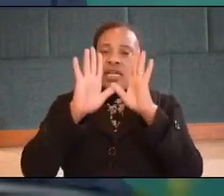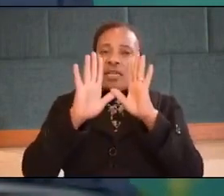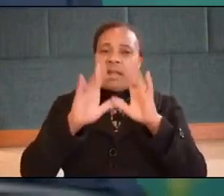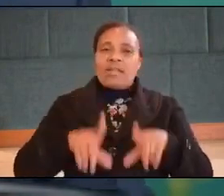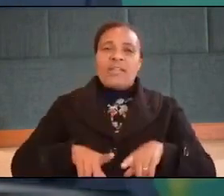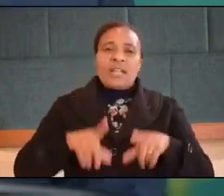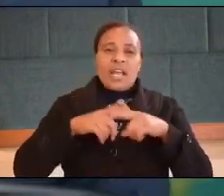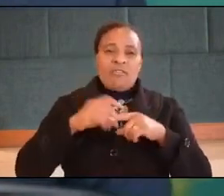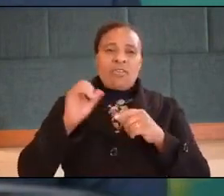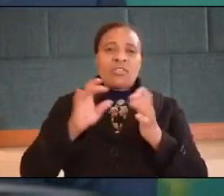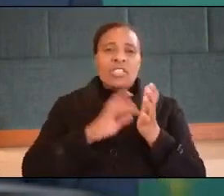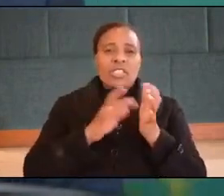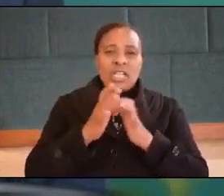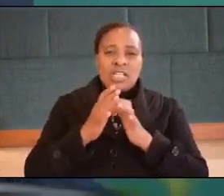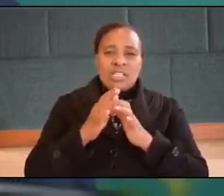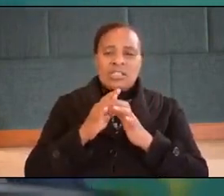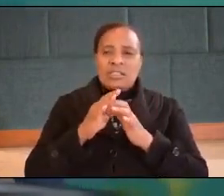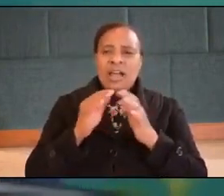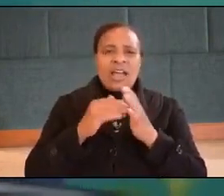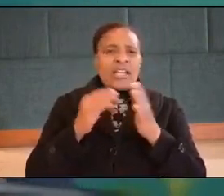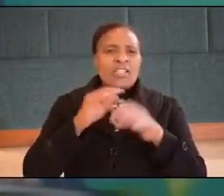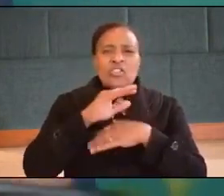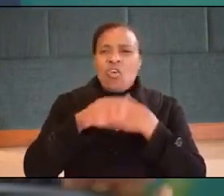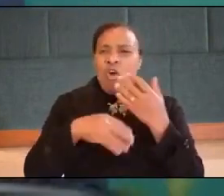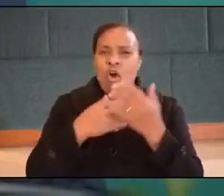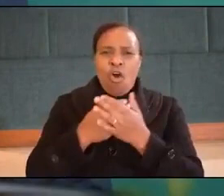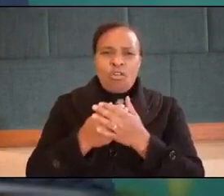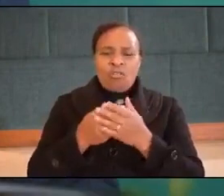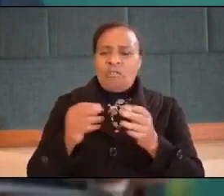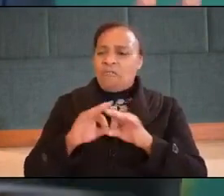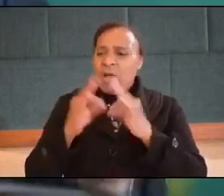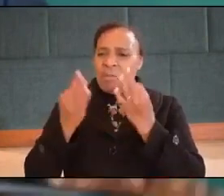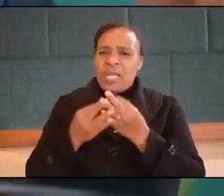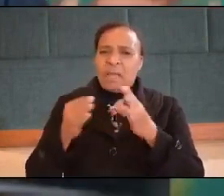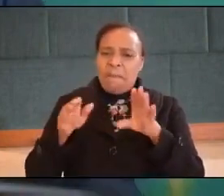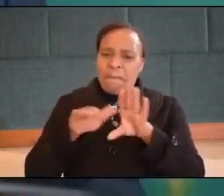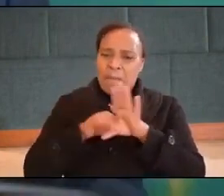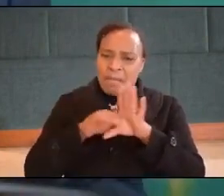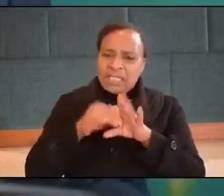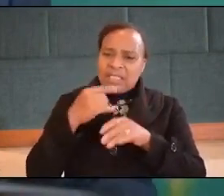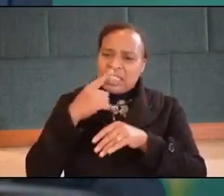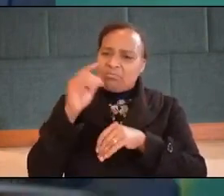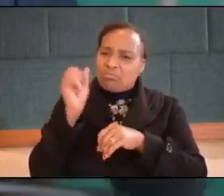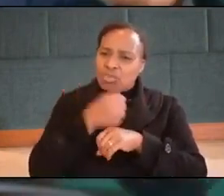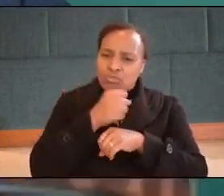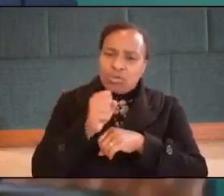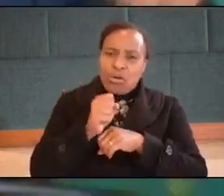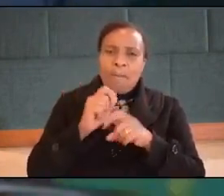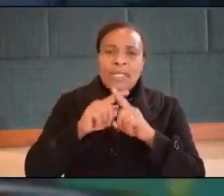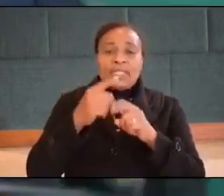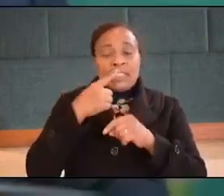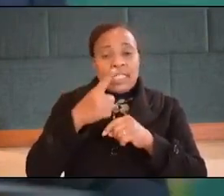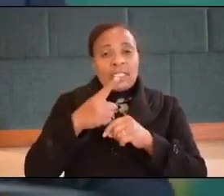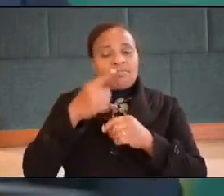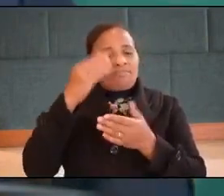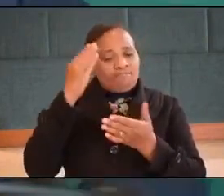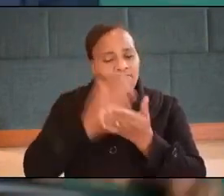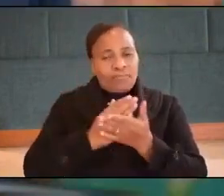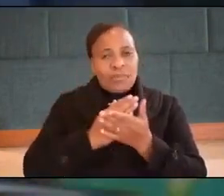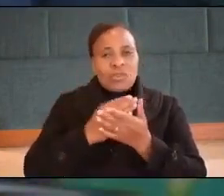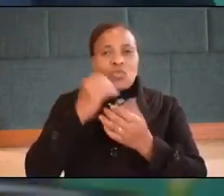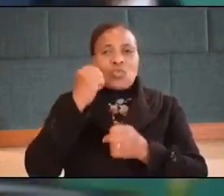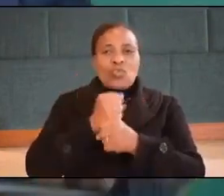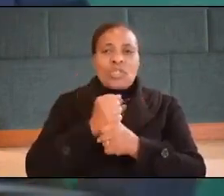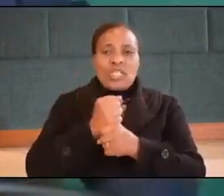all odds even against their opposition the family members said no you can't do it but they say i am doing it